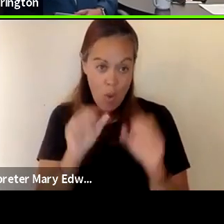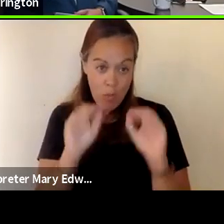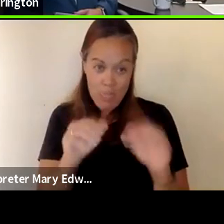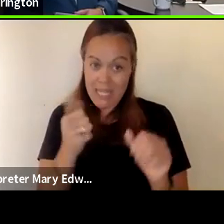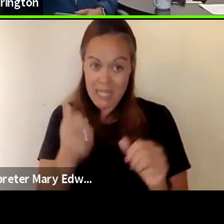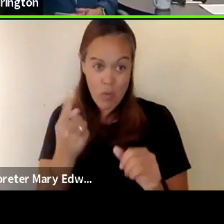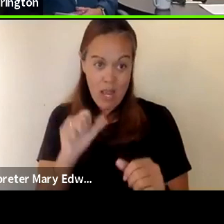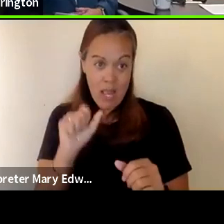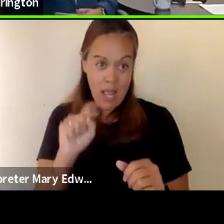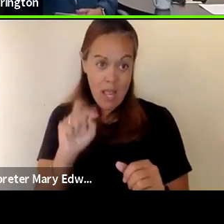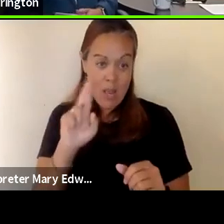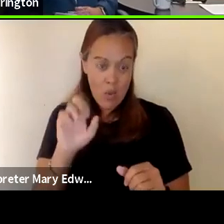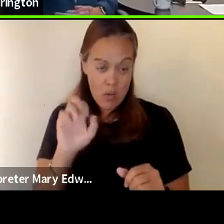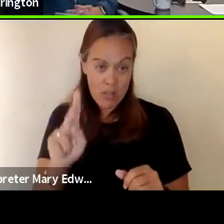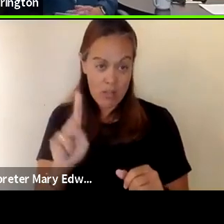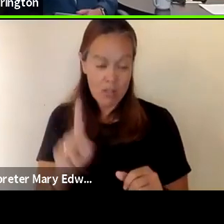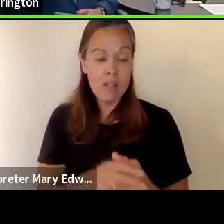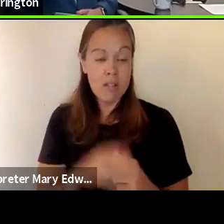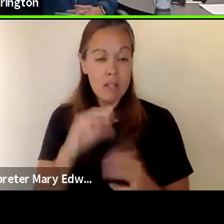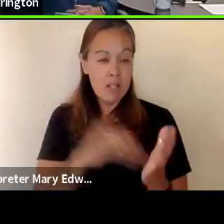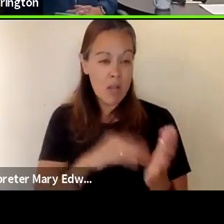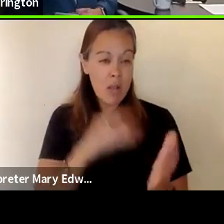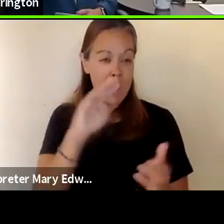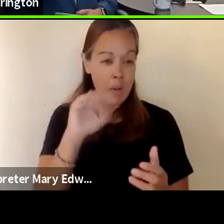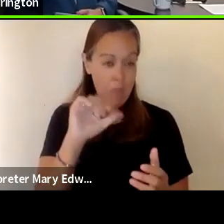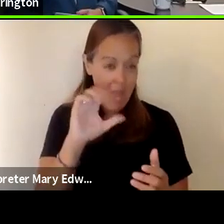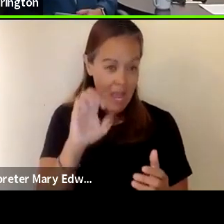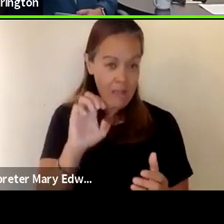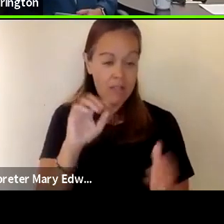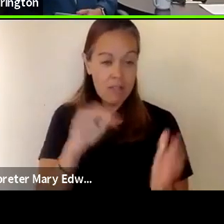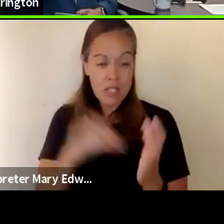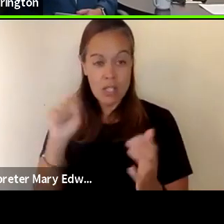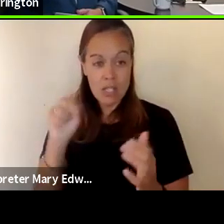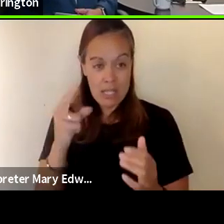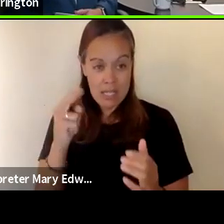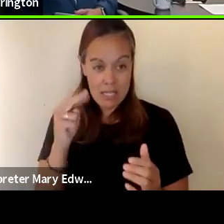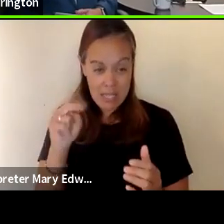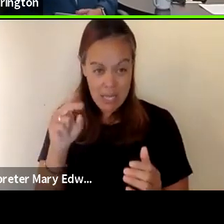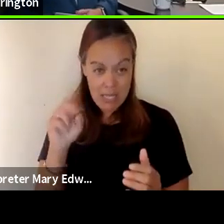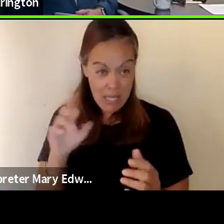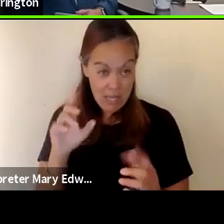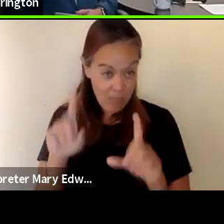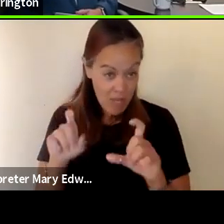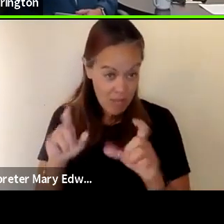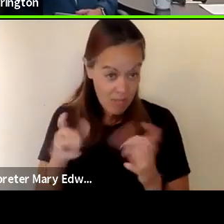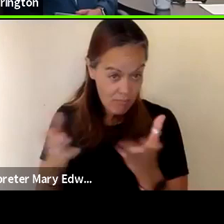at risk uh dr mace or dr shundy about about the uh testing